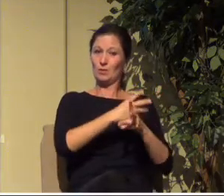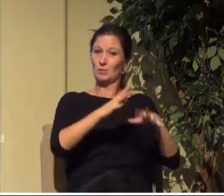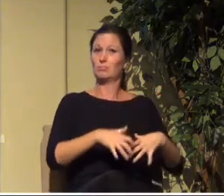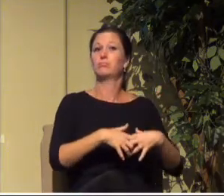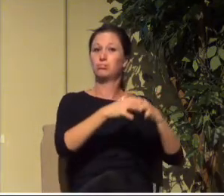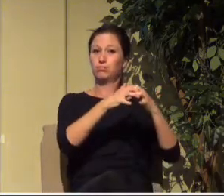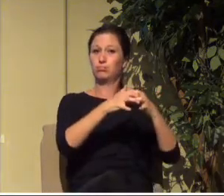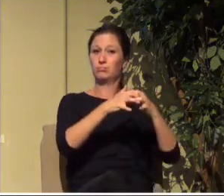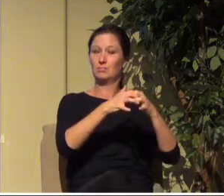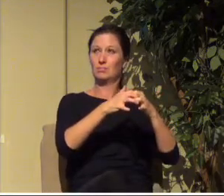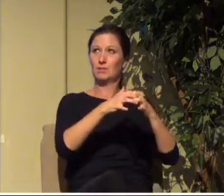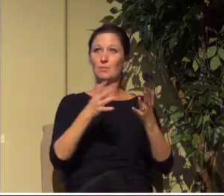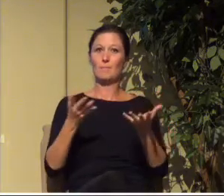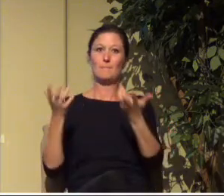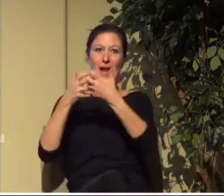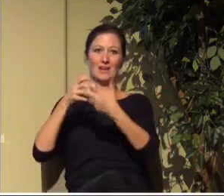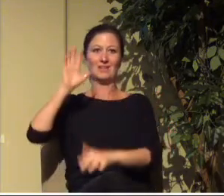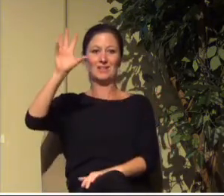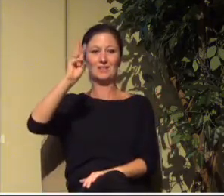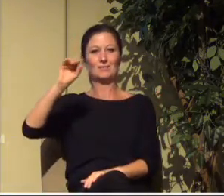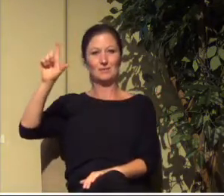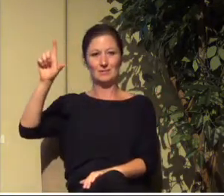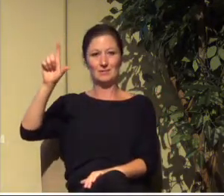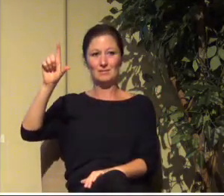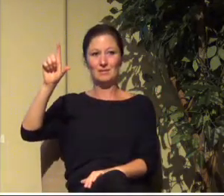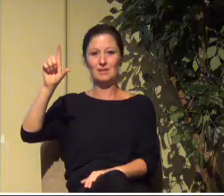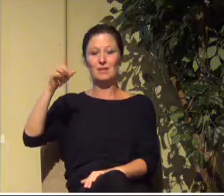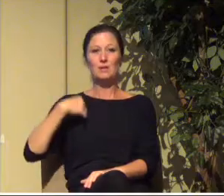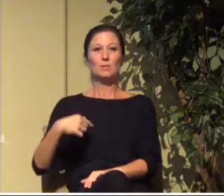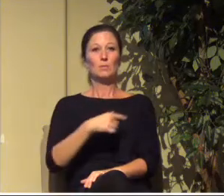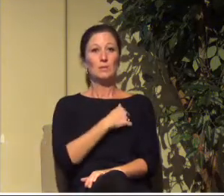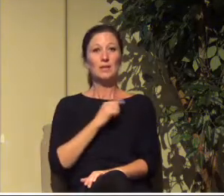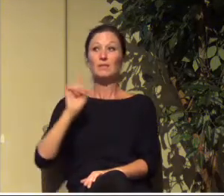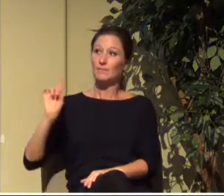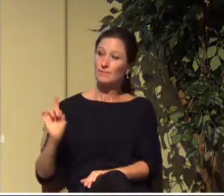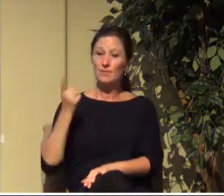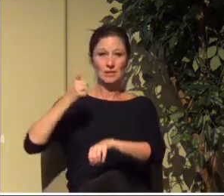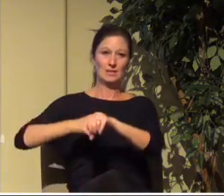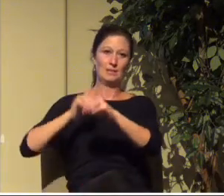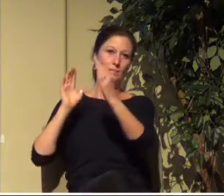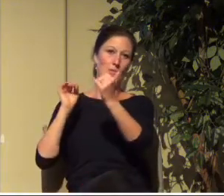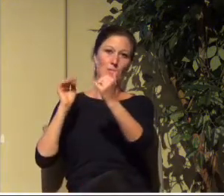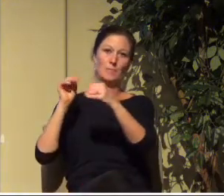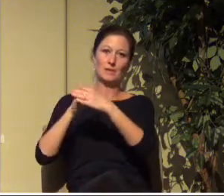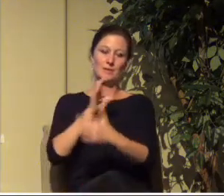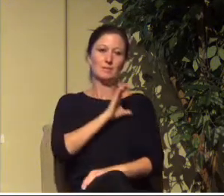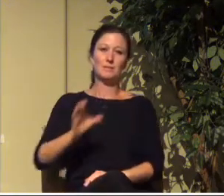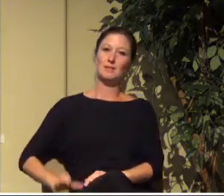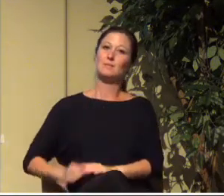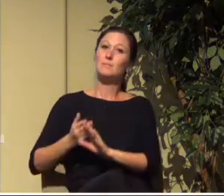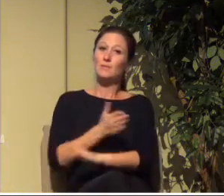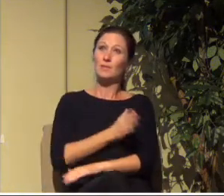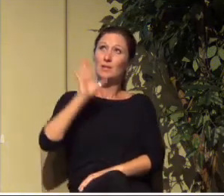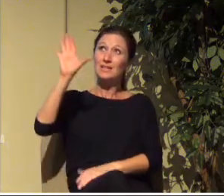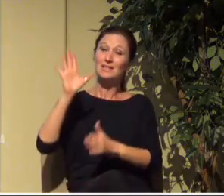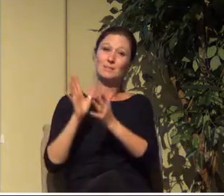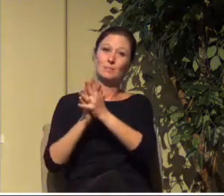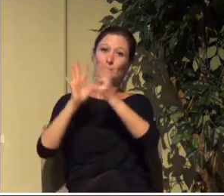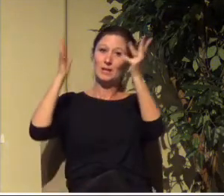with the purpose of his will, in order that we, who were the first to hope in Christ, might be for the praise of his glory.